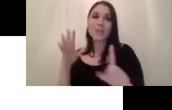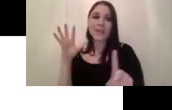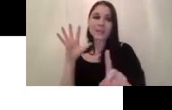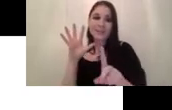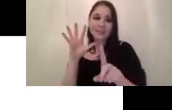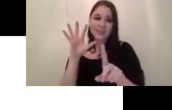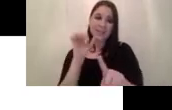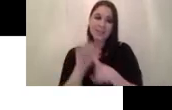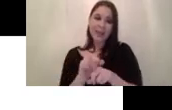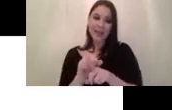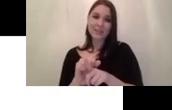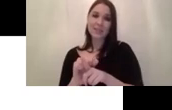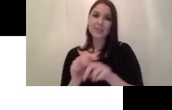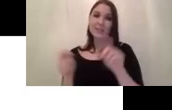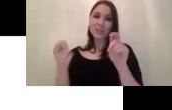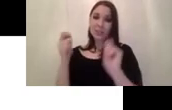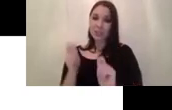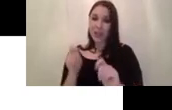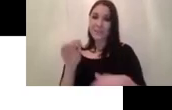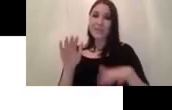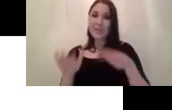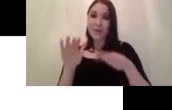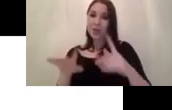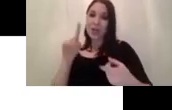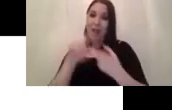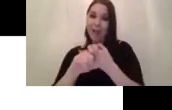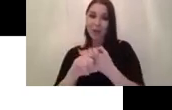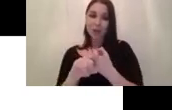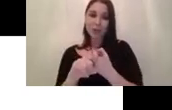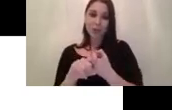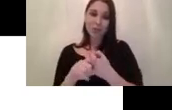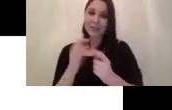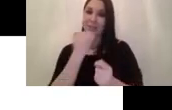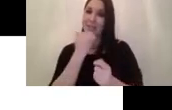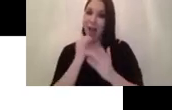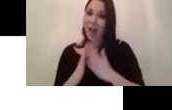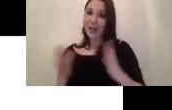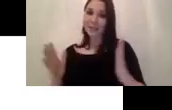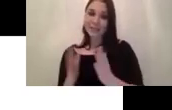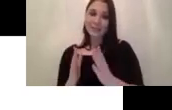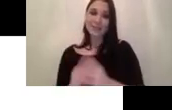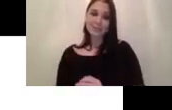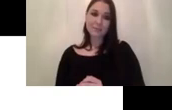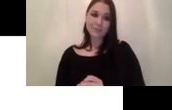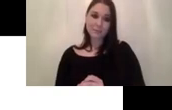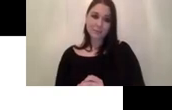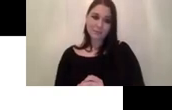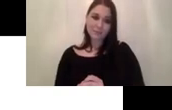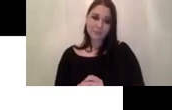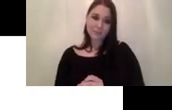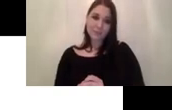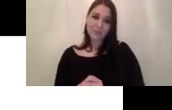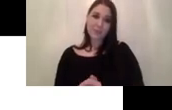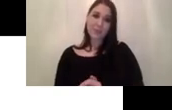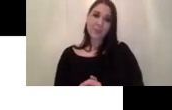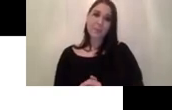shape uh similar to the the anchor size and aspect ratio that you predefined so this kind of